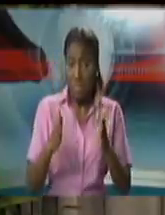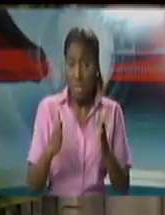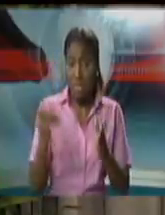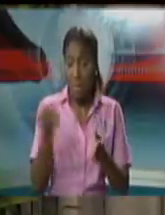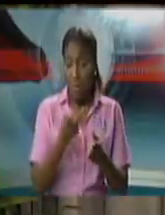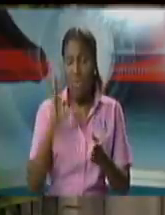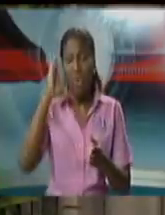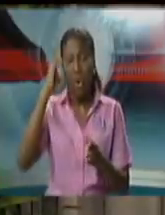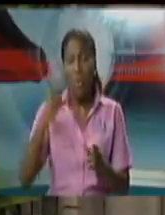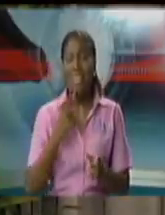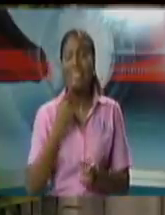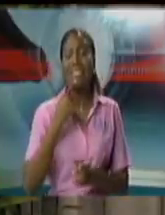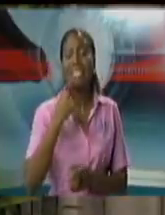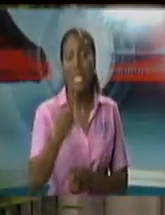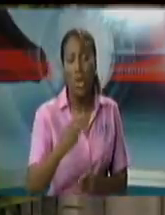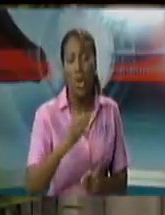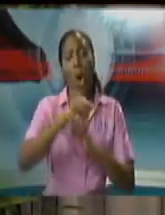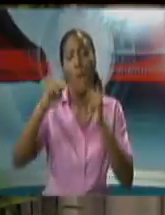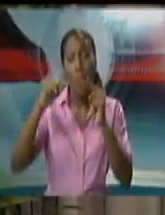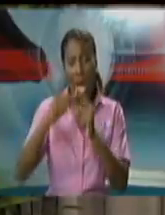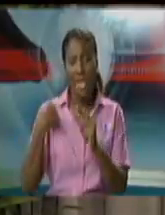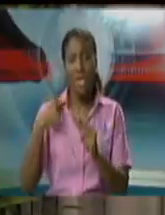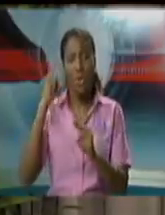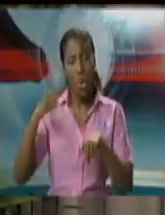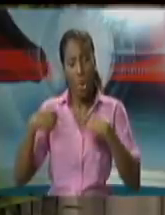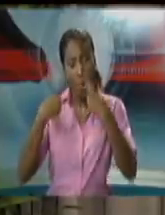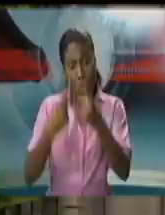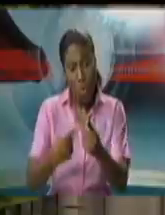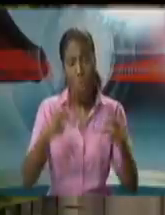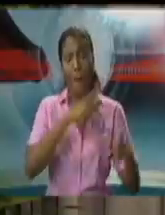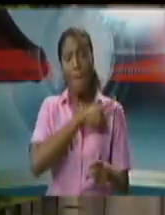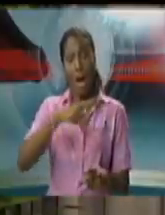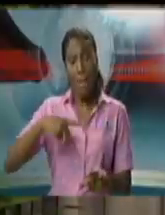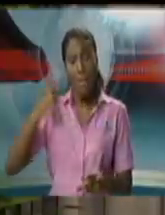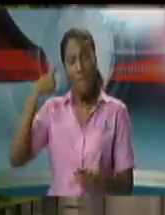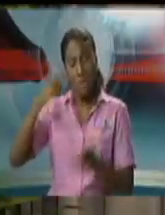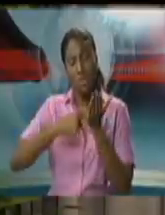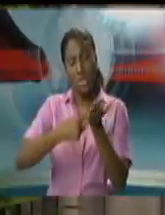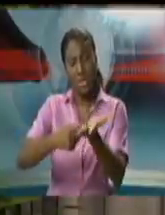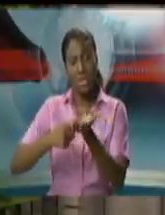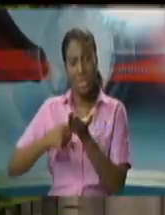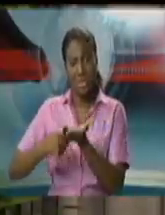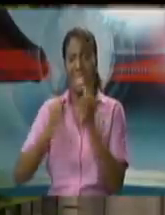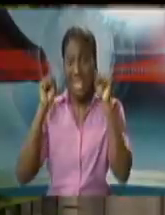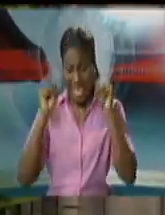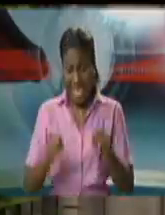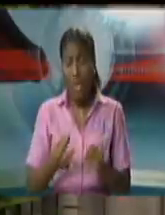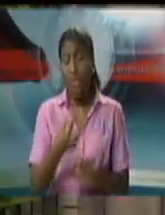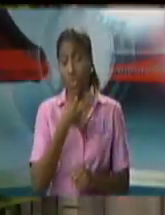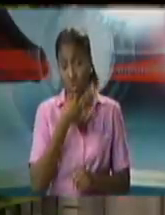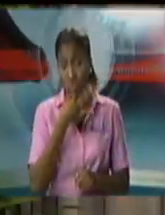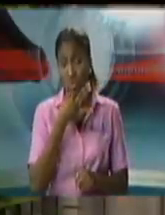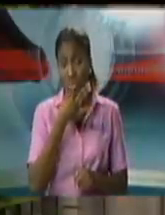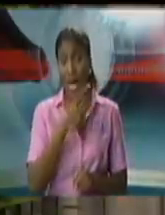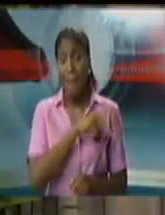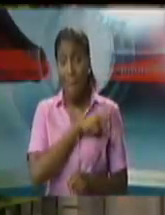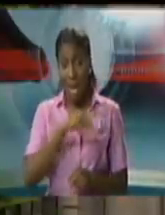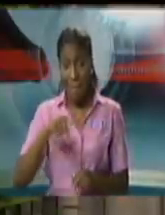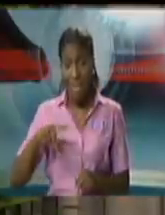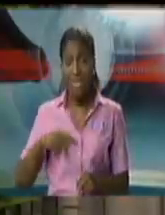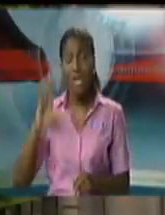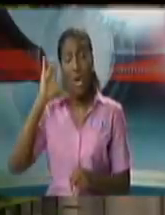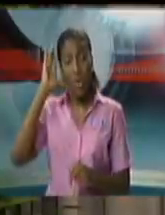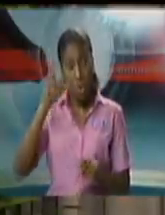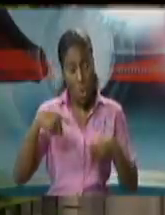by which we intend to do that and yes it will be in this pandemic period so parliament is intended to be moved um the